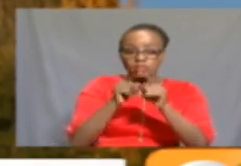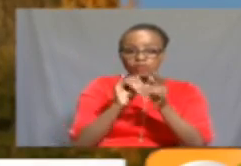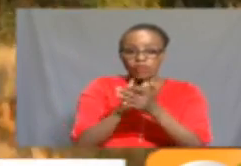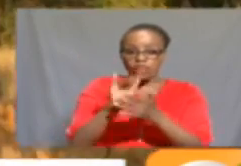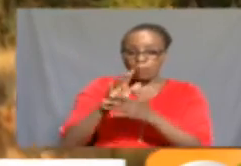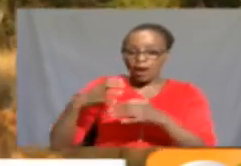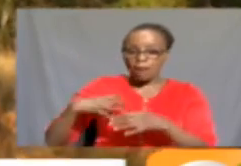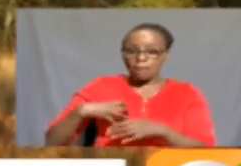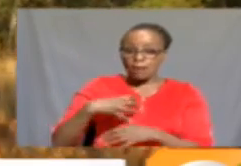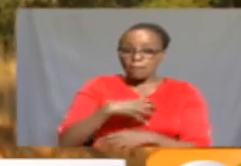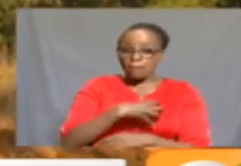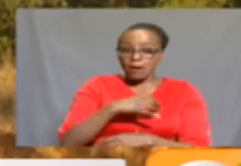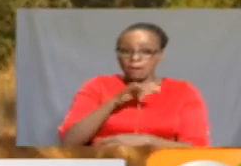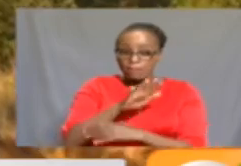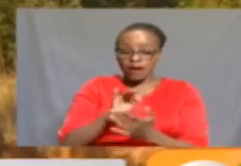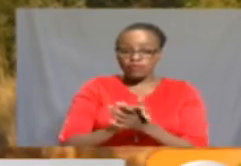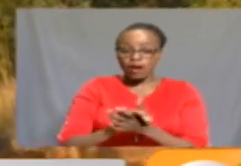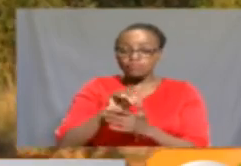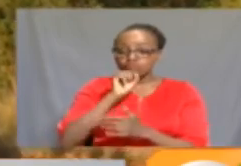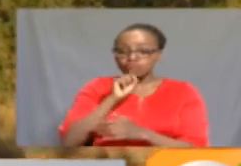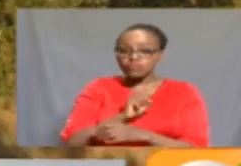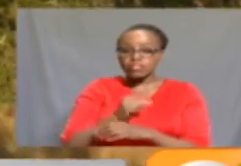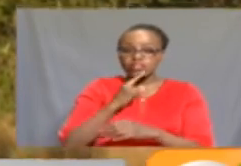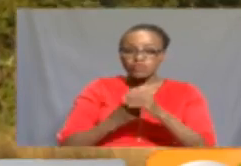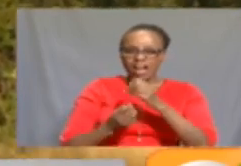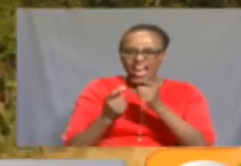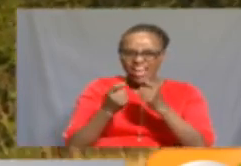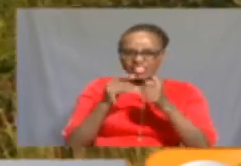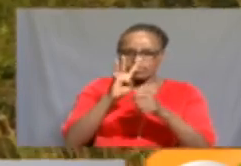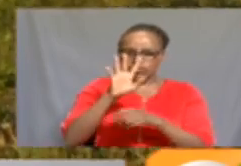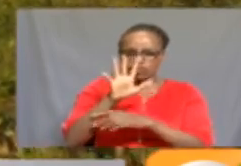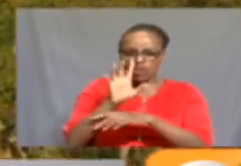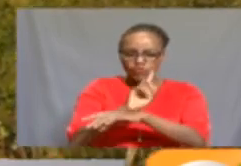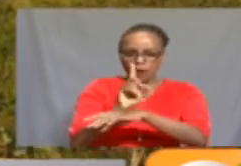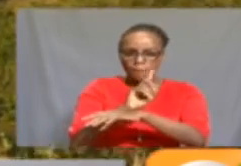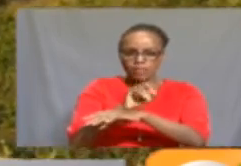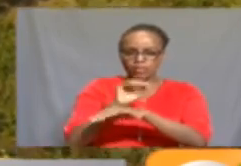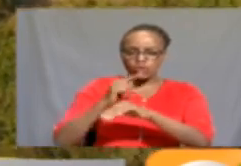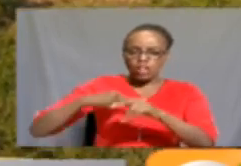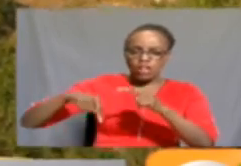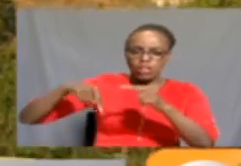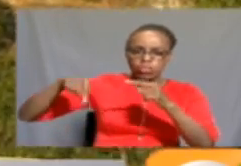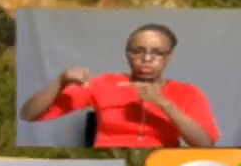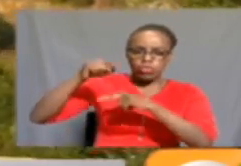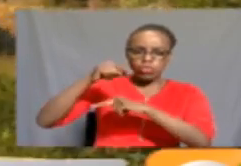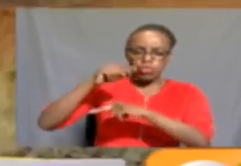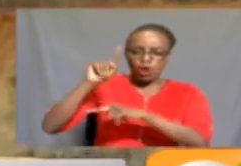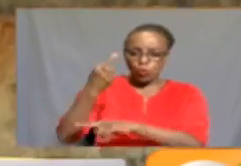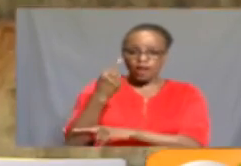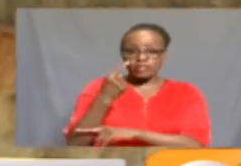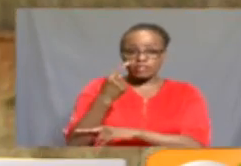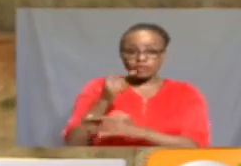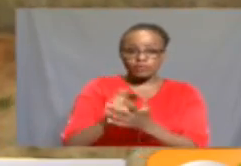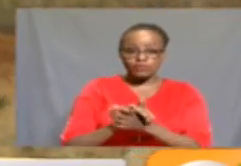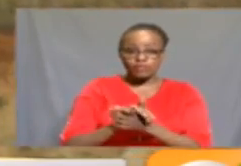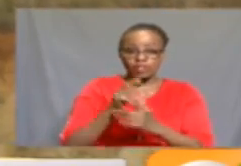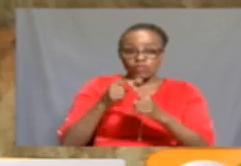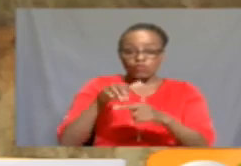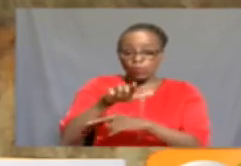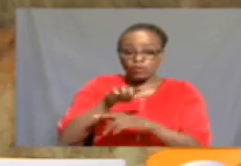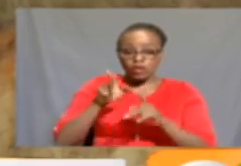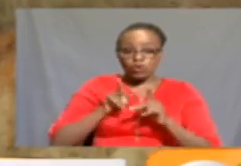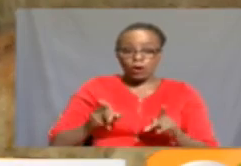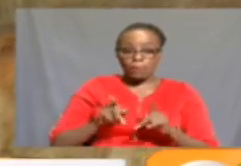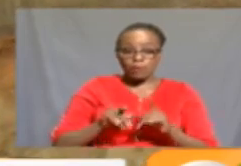Kimanzi tells us it will take us at least 45 minutes to go around the rock just once. Well, according to locals,